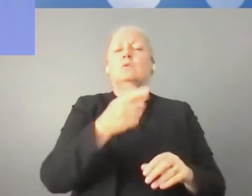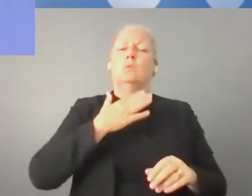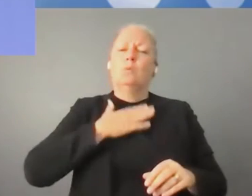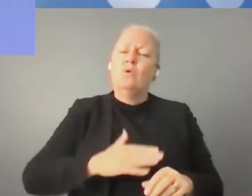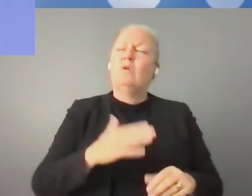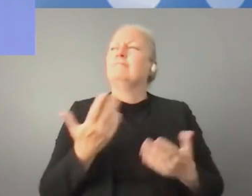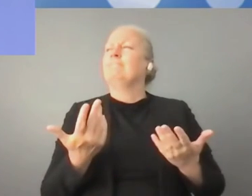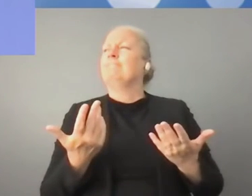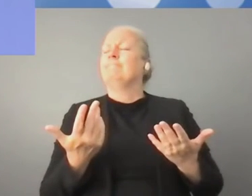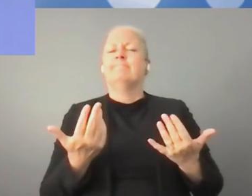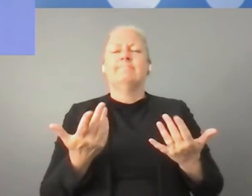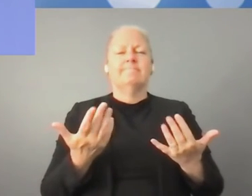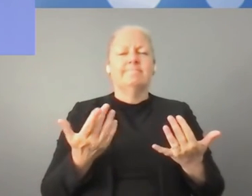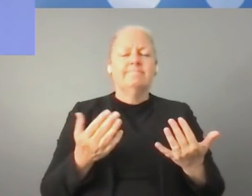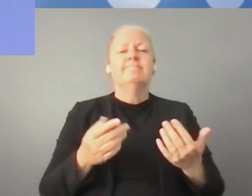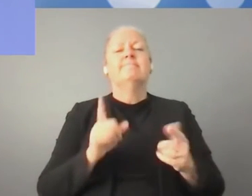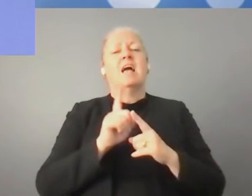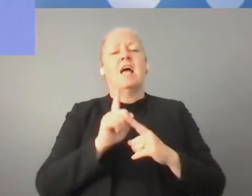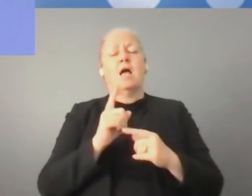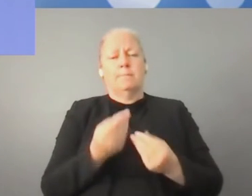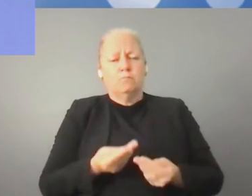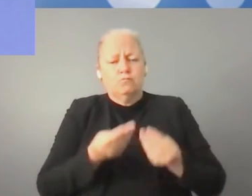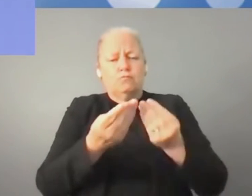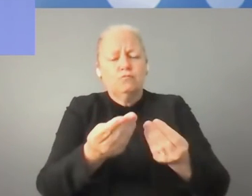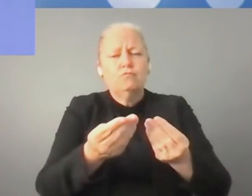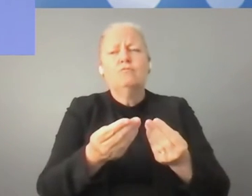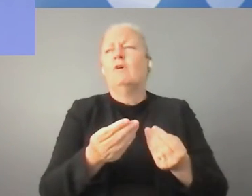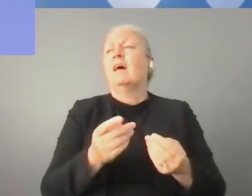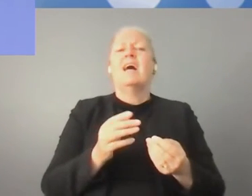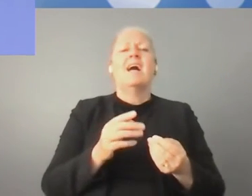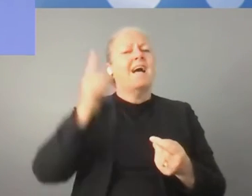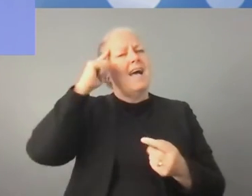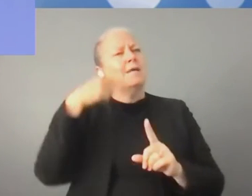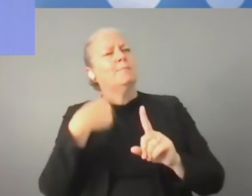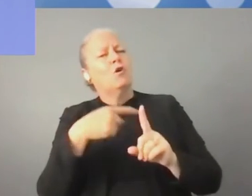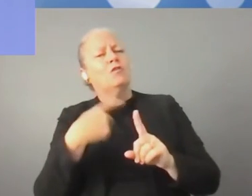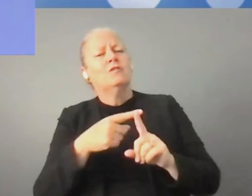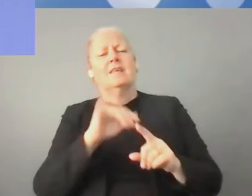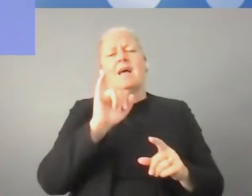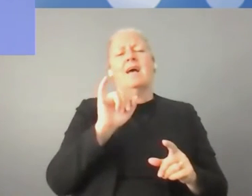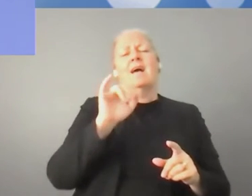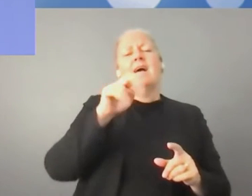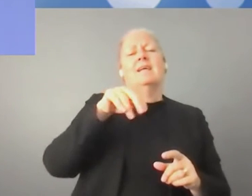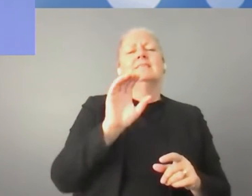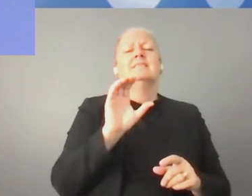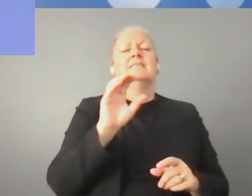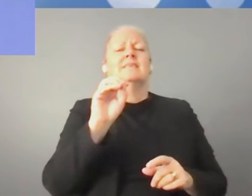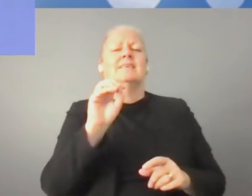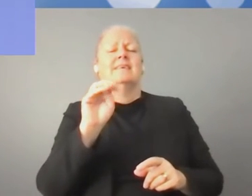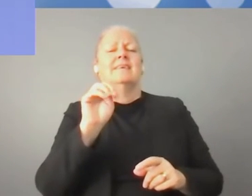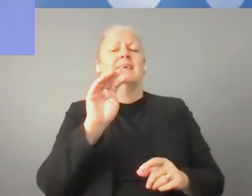and indirect incentives, such as subsidies or requirements for qualifying for some of the support programs.